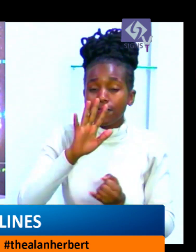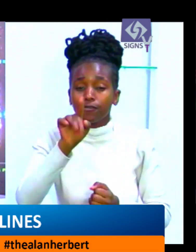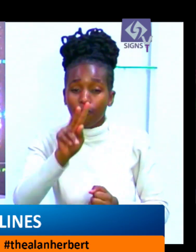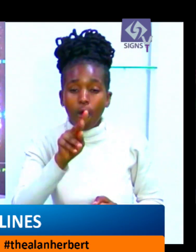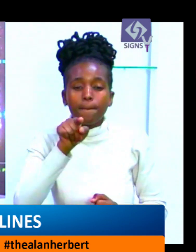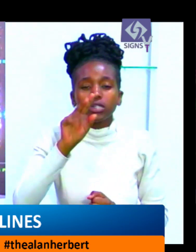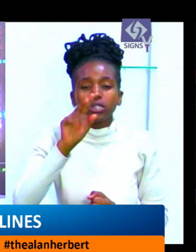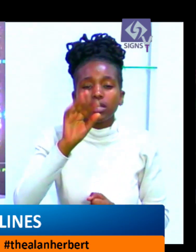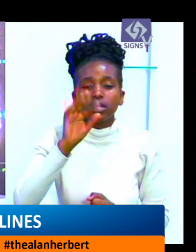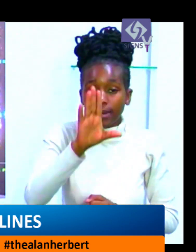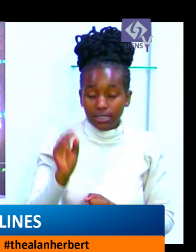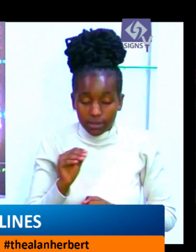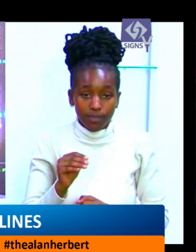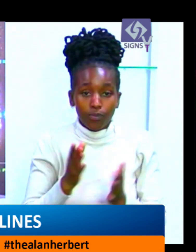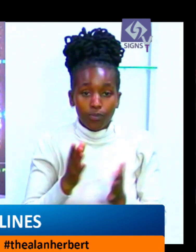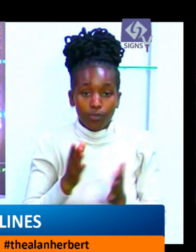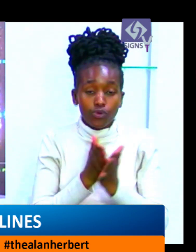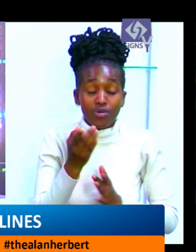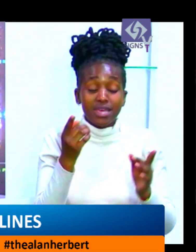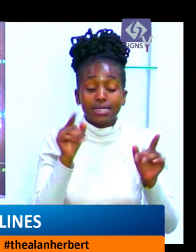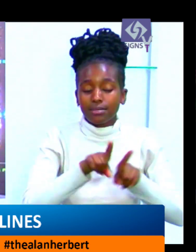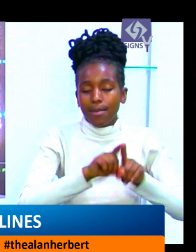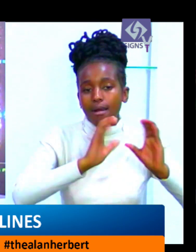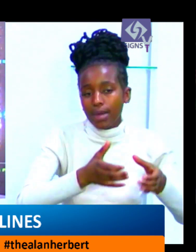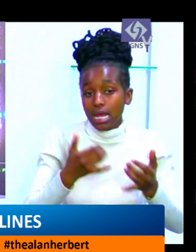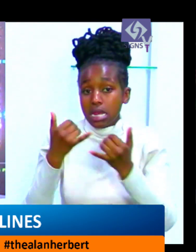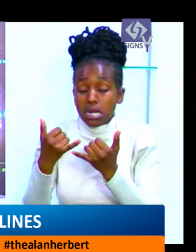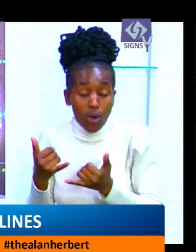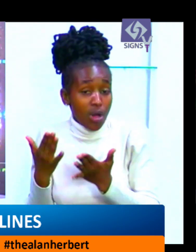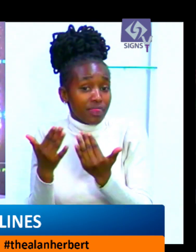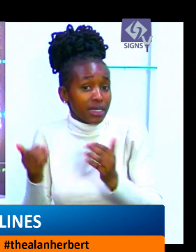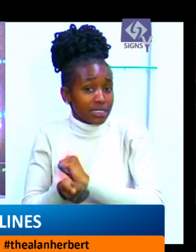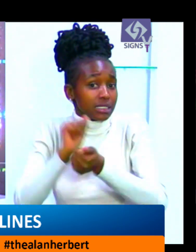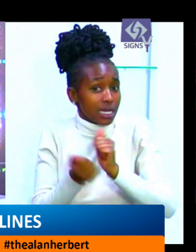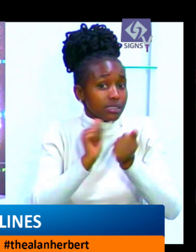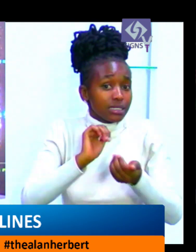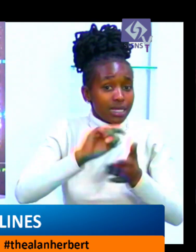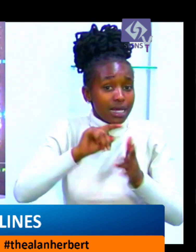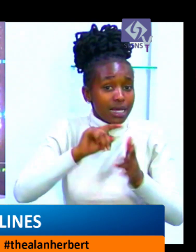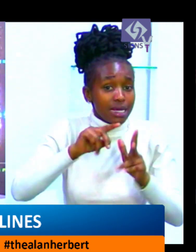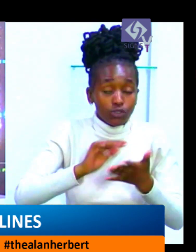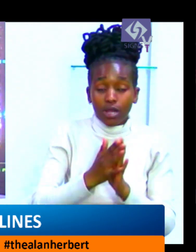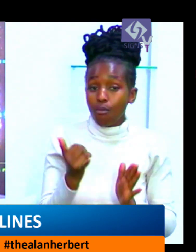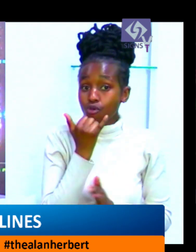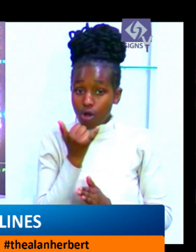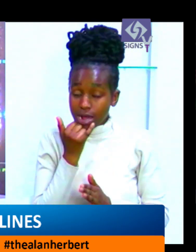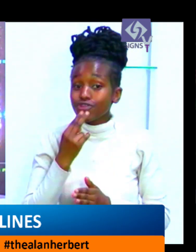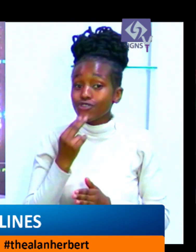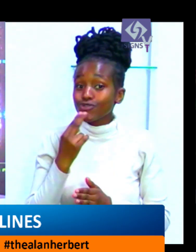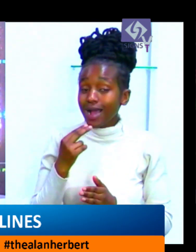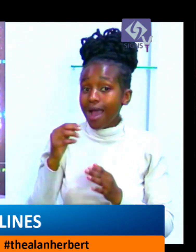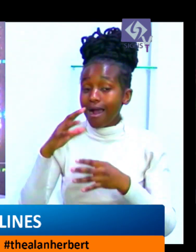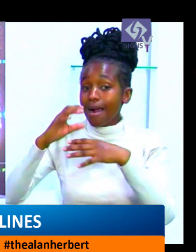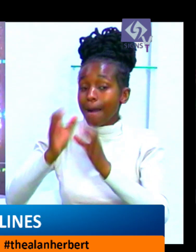exchequer retaining 20% ownership of seeding 75.43% to individuals, while